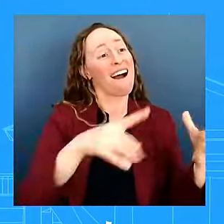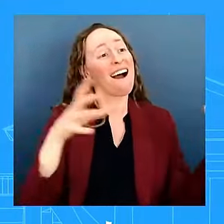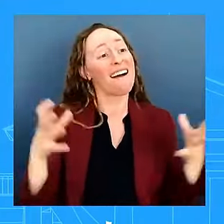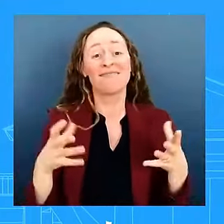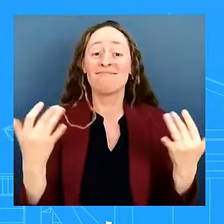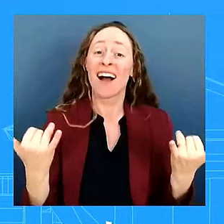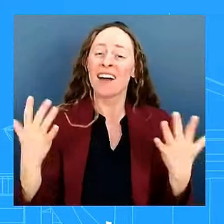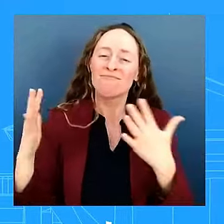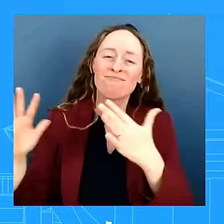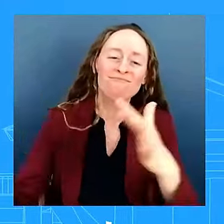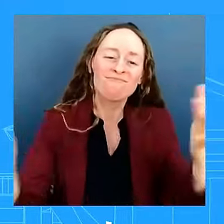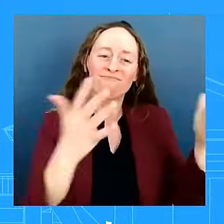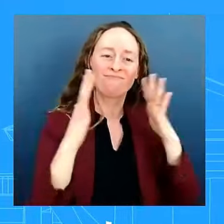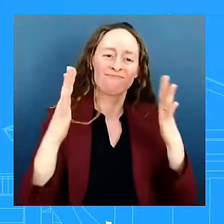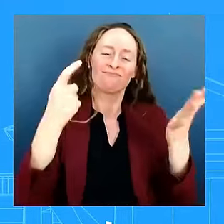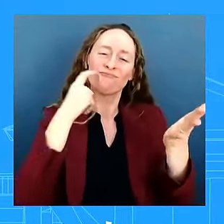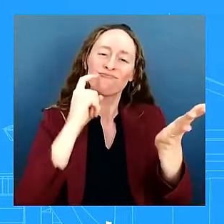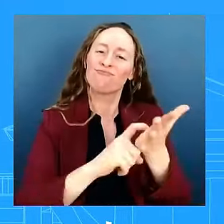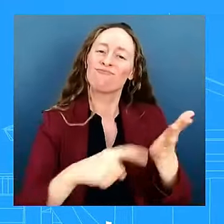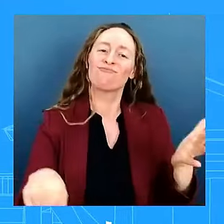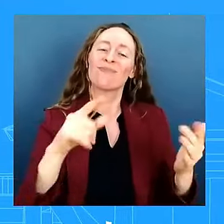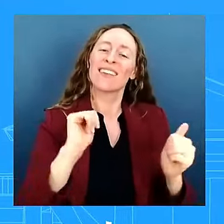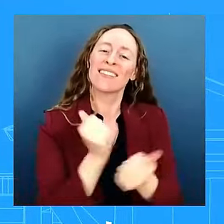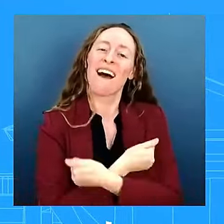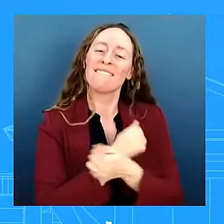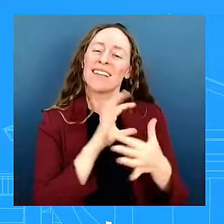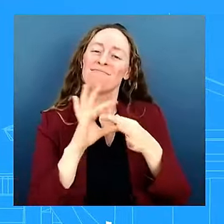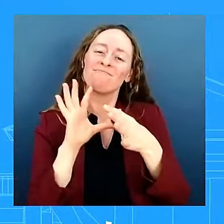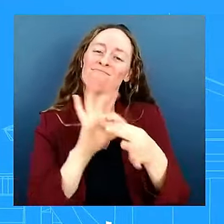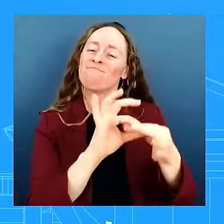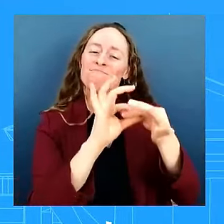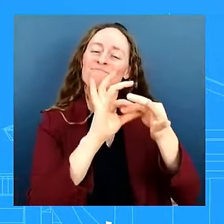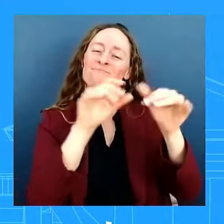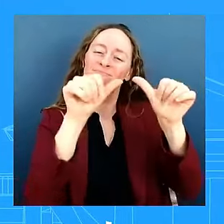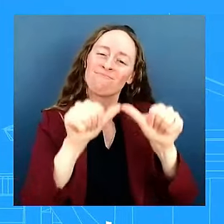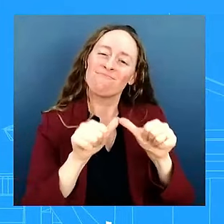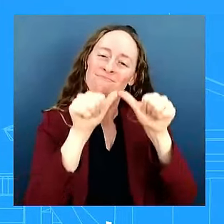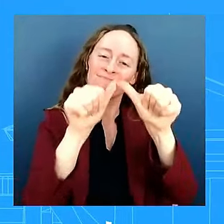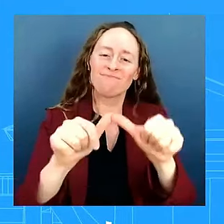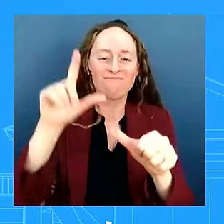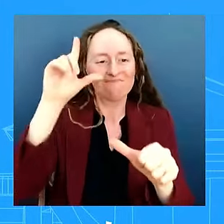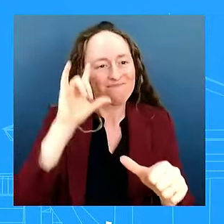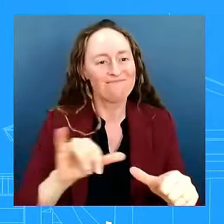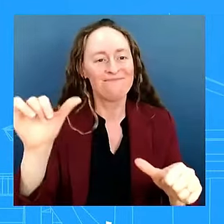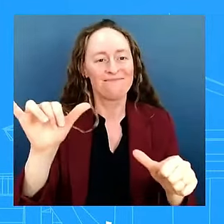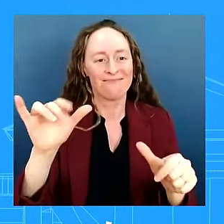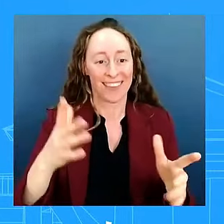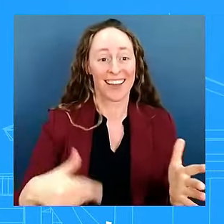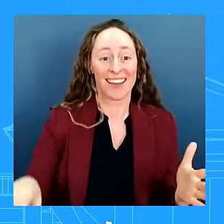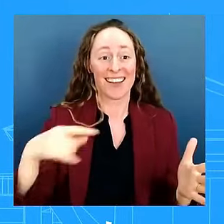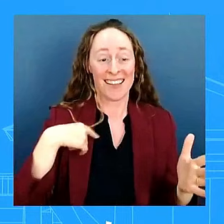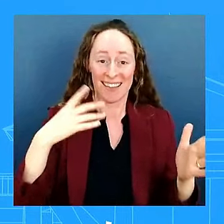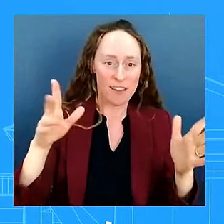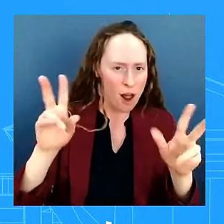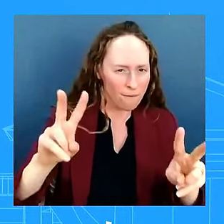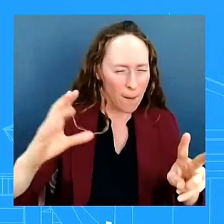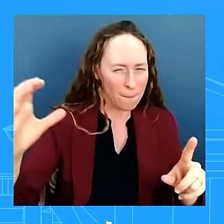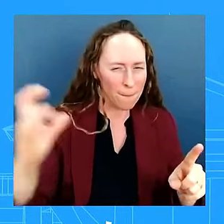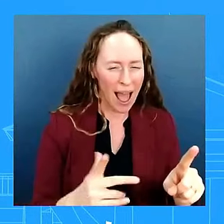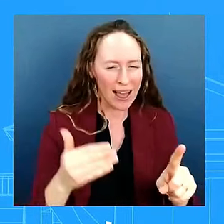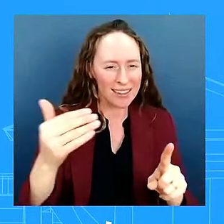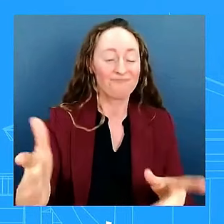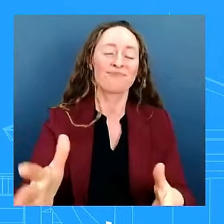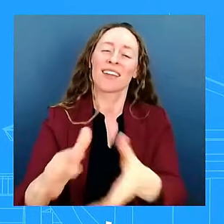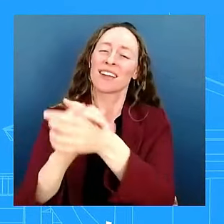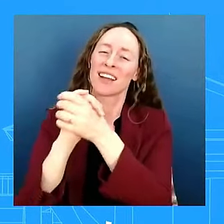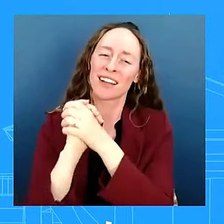and happiness and we can't wait to have you back kelly and uh congratulations to you joe joe i